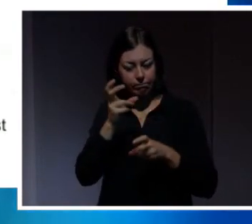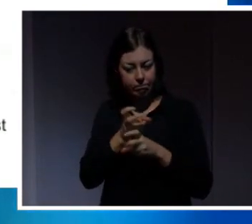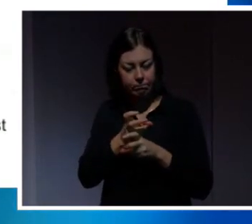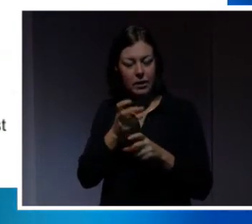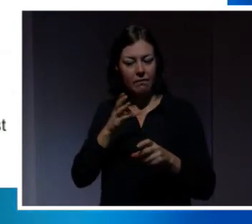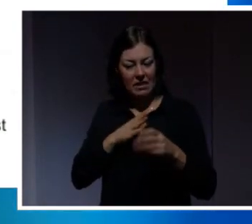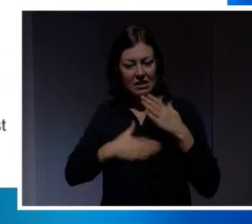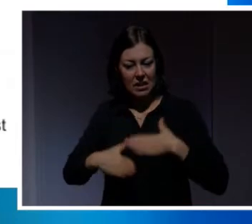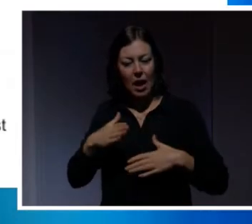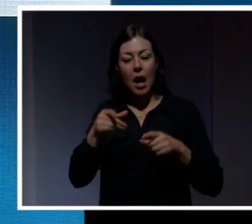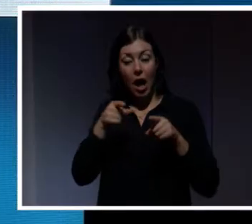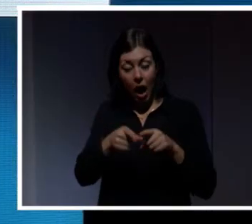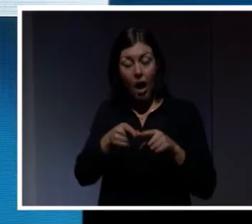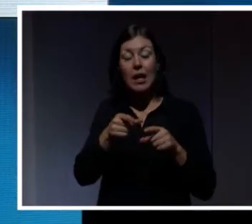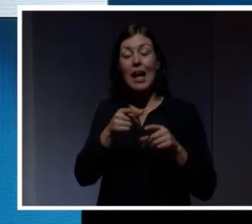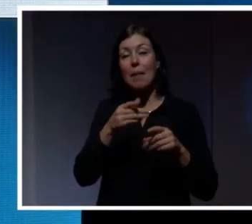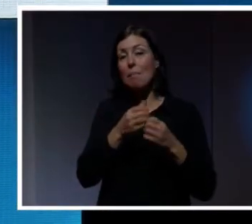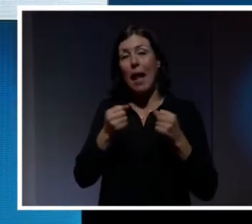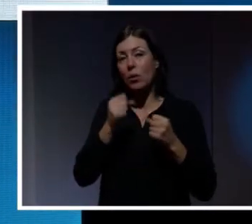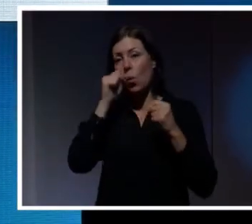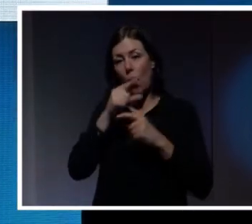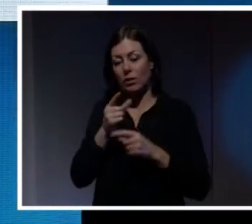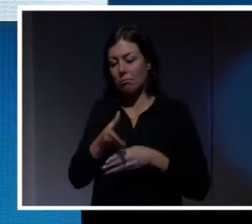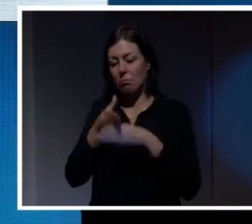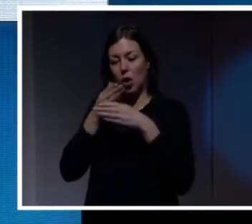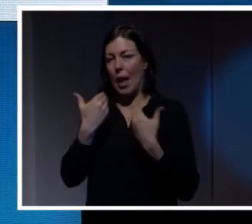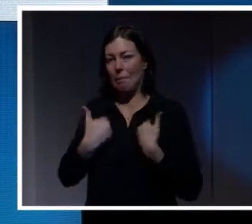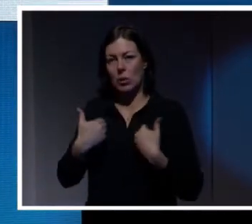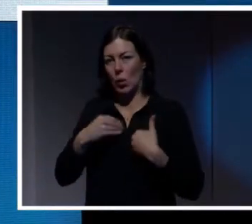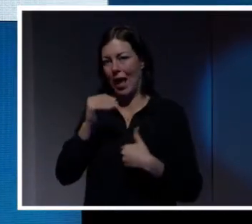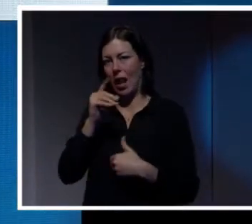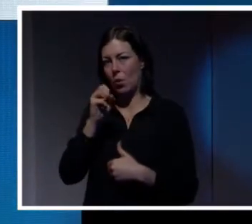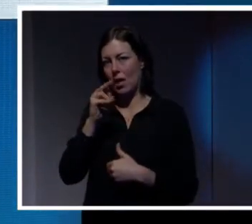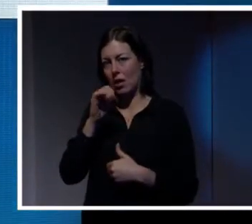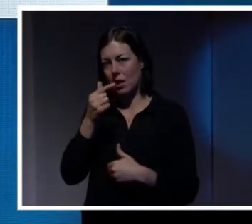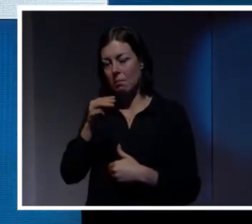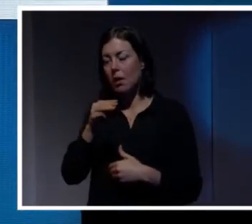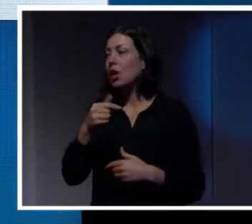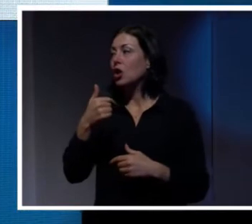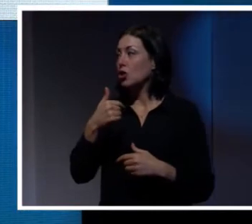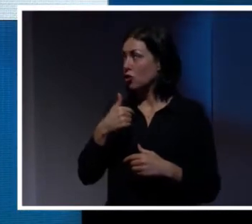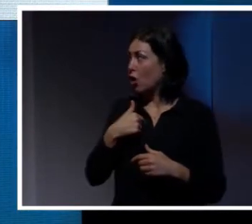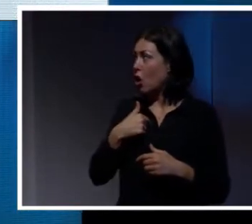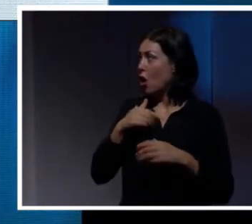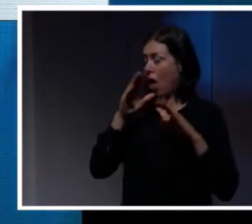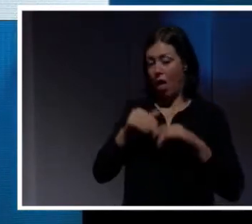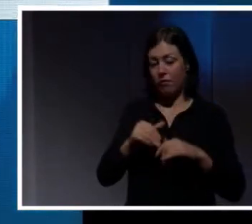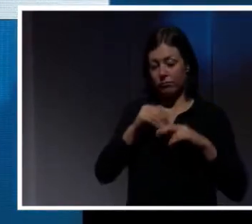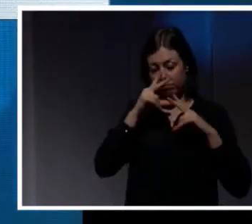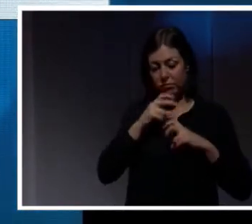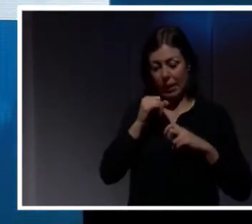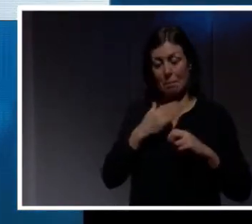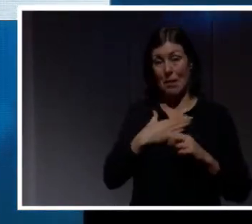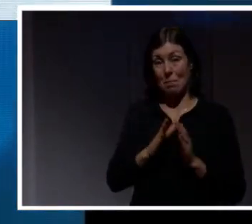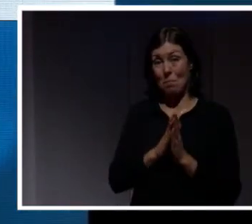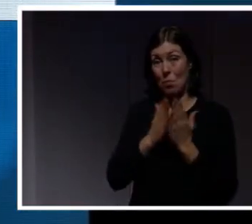algorithm. And when I've looked into a lot of these problems in my book, Outnumbered or Utreknad, I've found